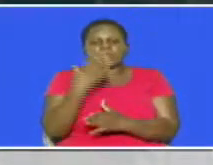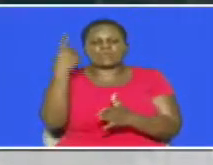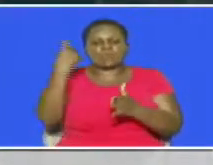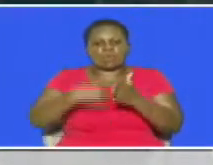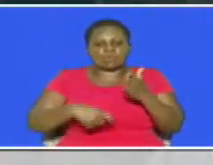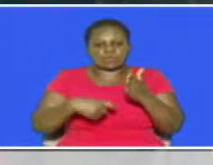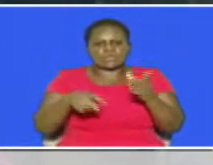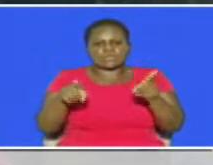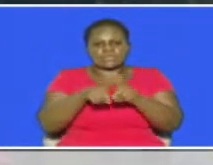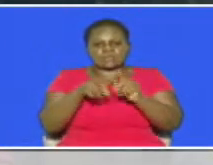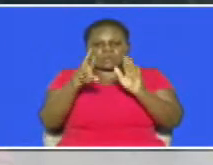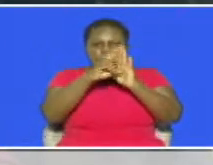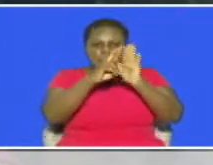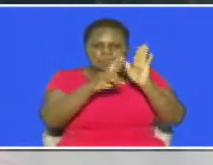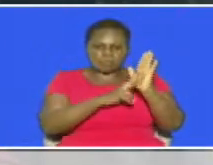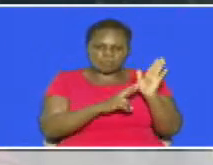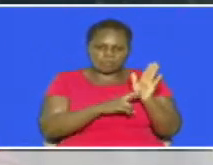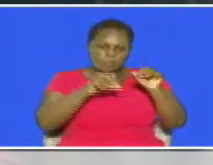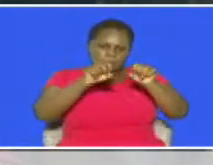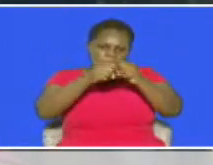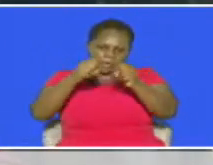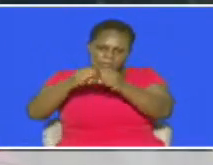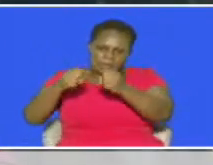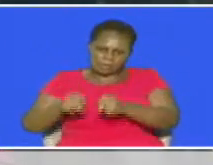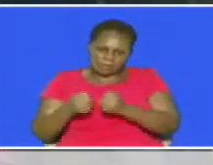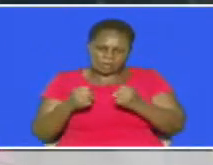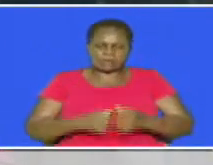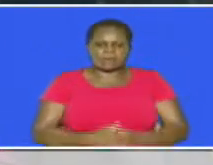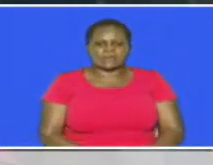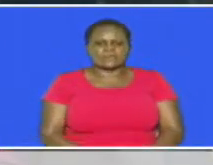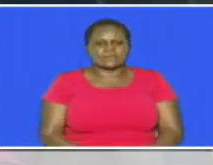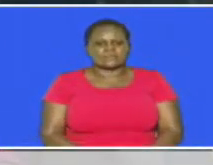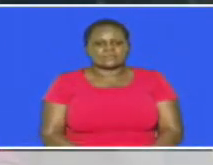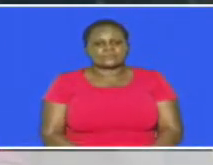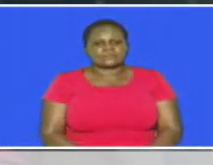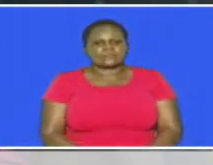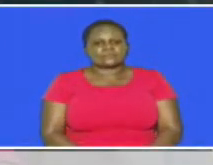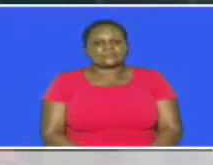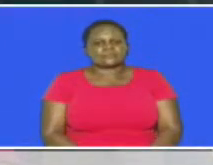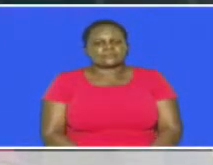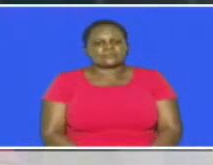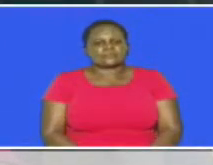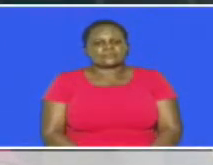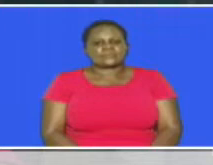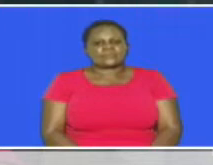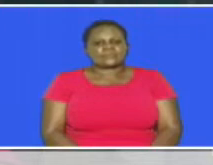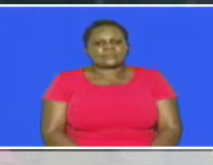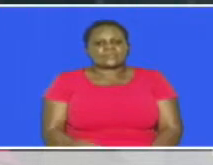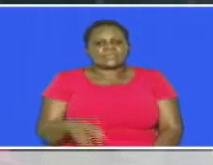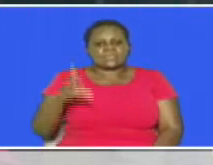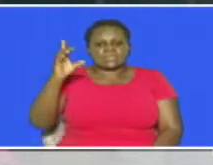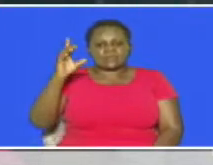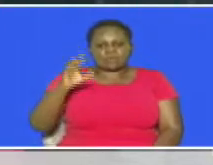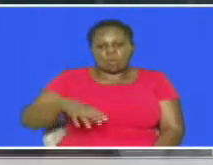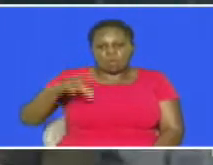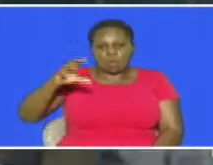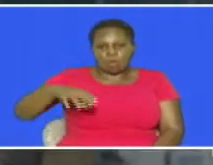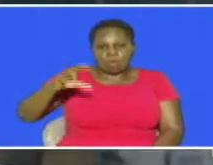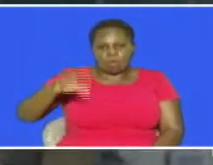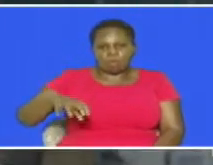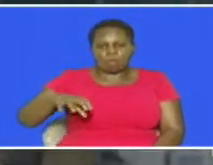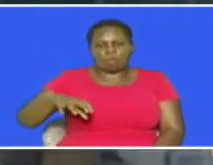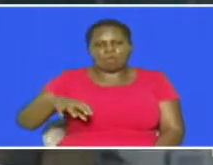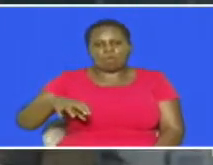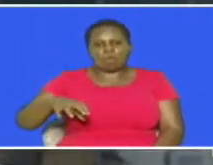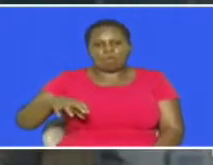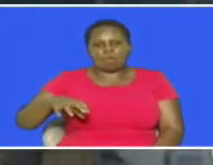of the regulatory bridge now the democratic republic of congo is set